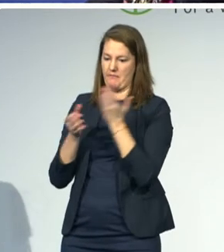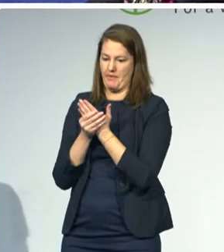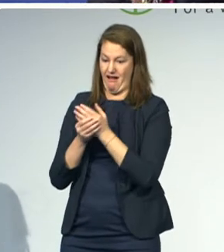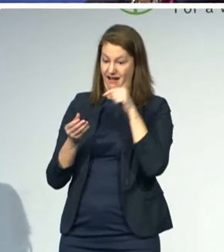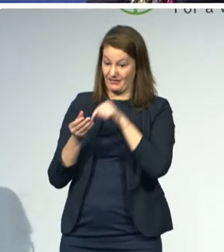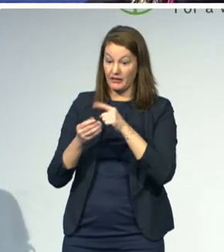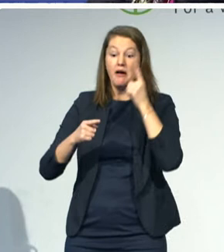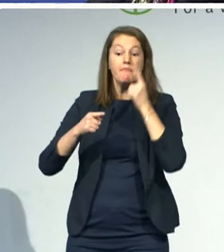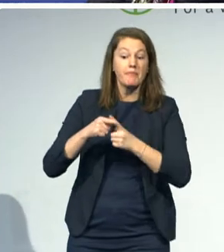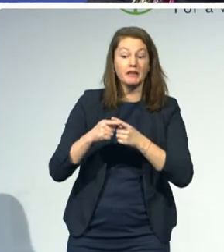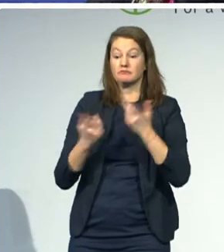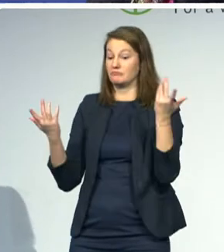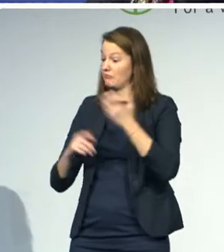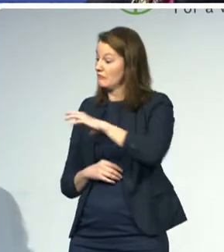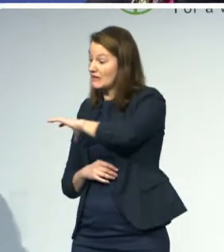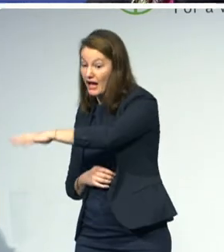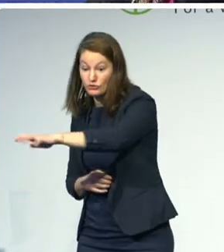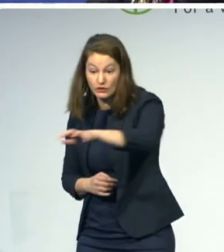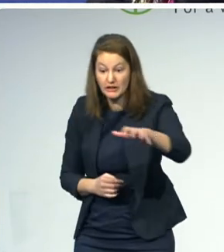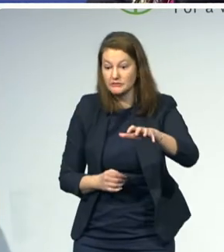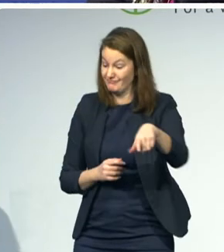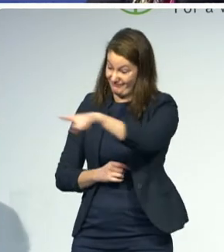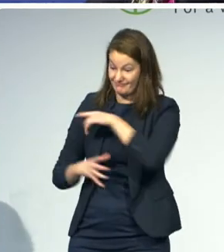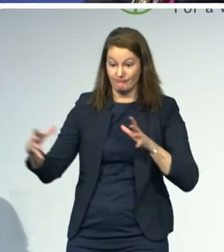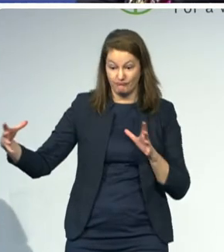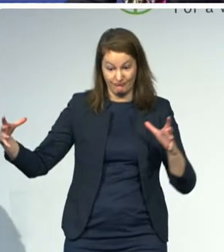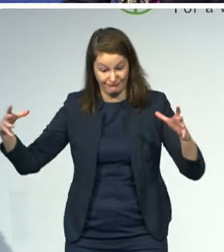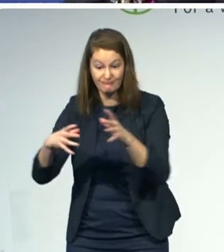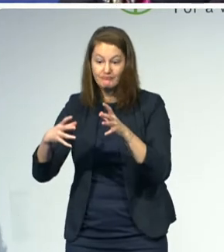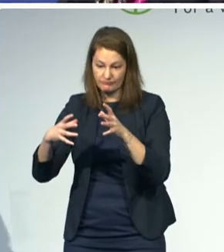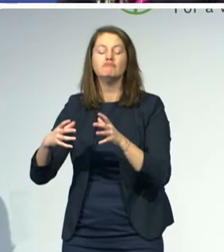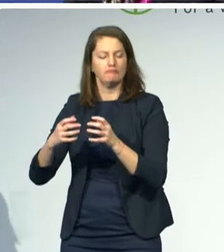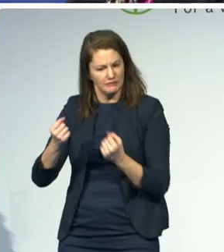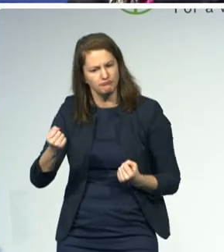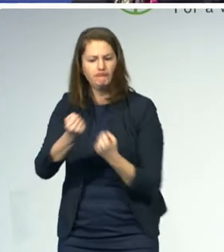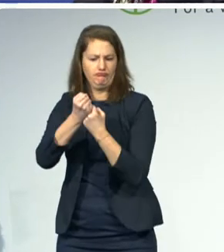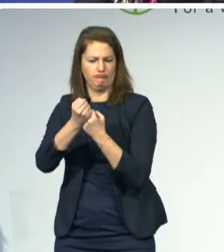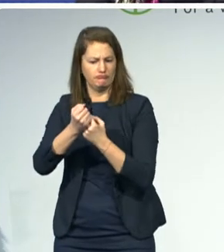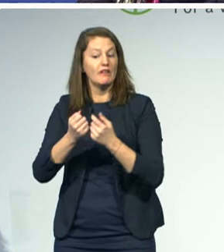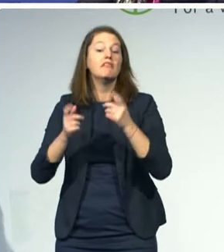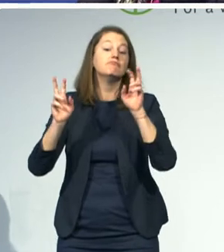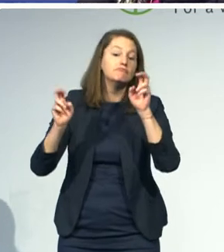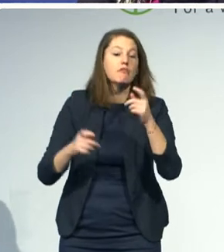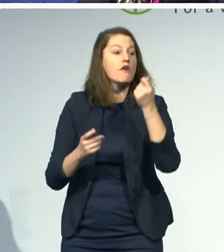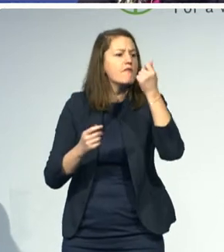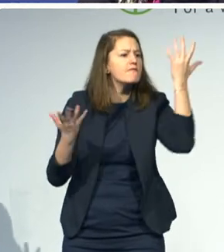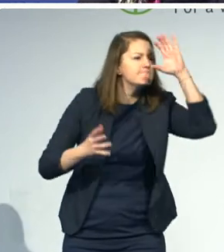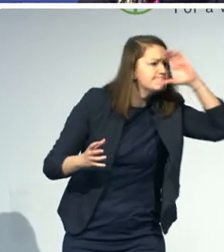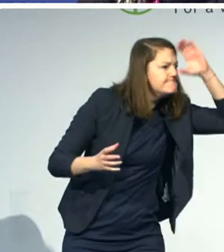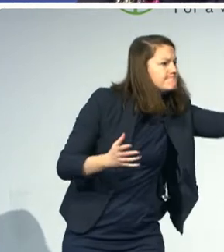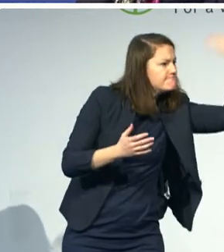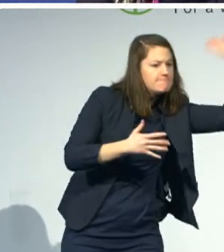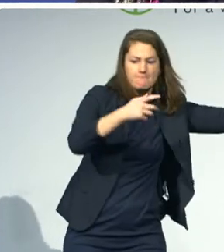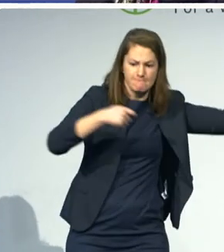stakeholders and governments mobilize financing and develop programs that ensure inclusive education.